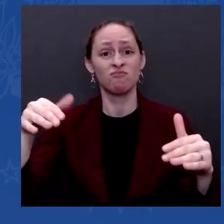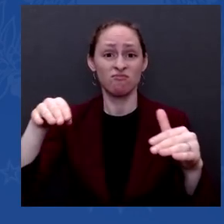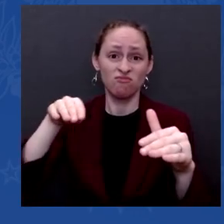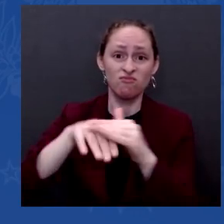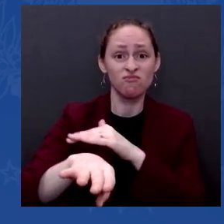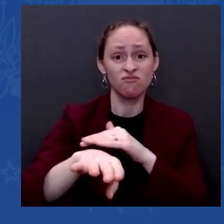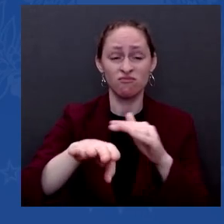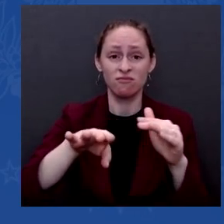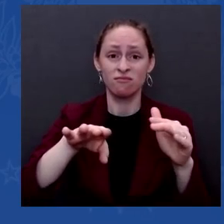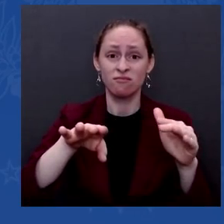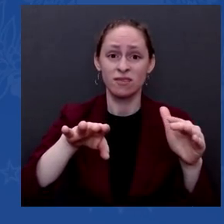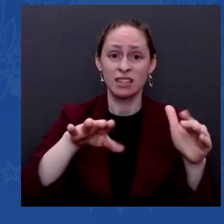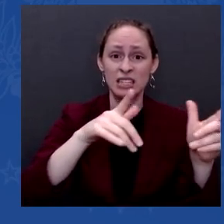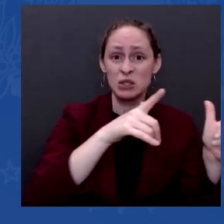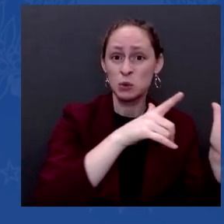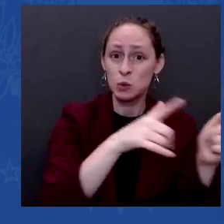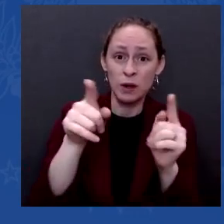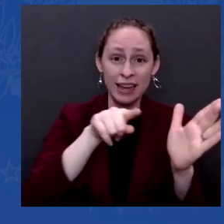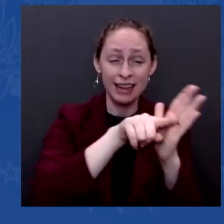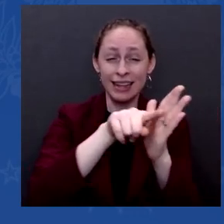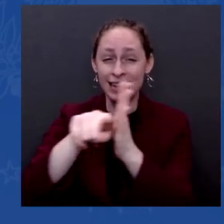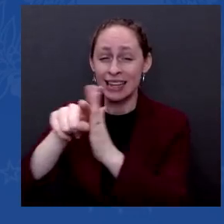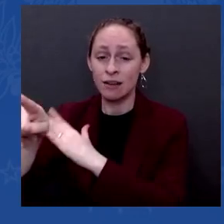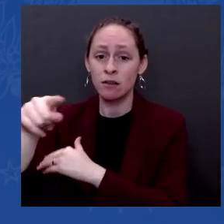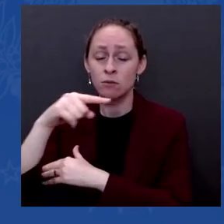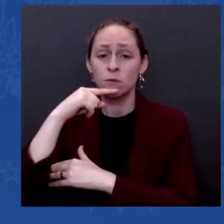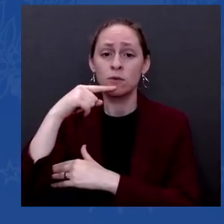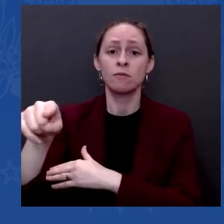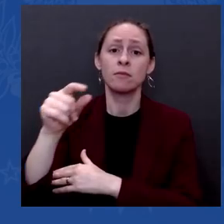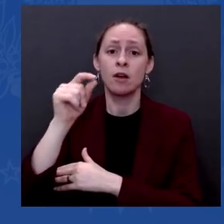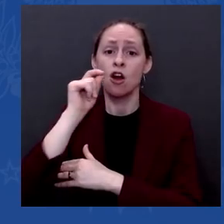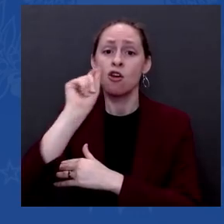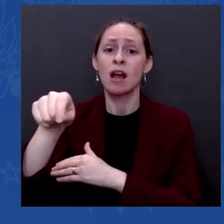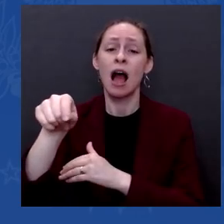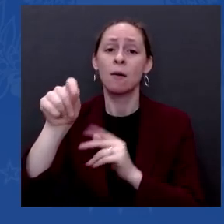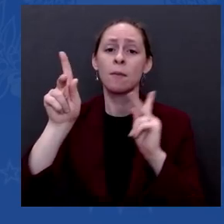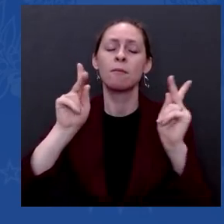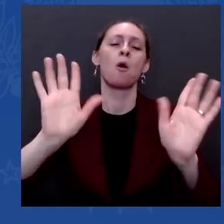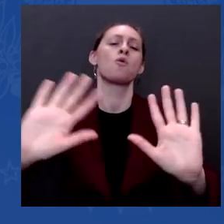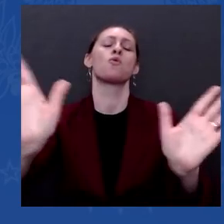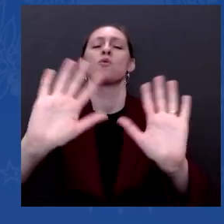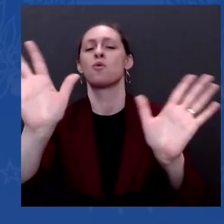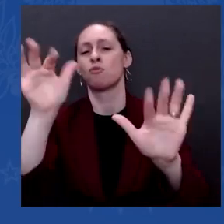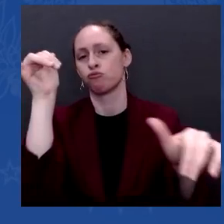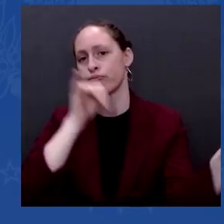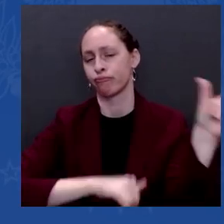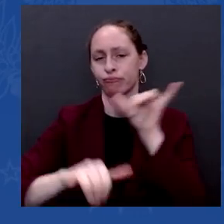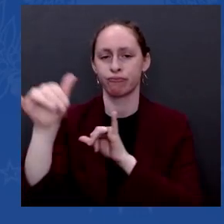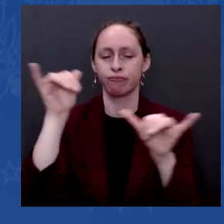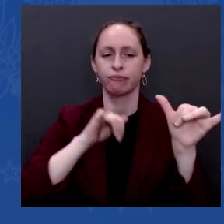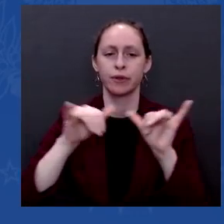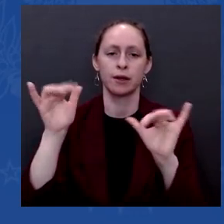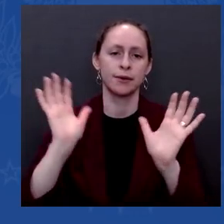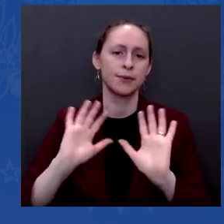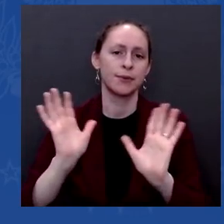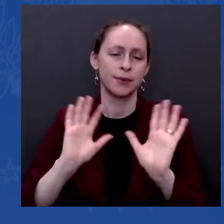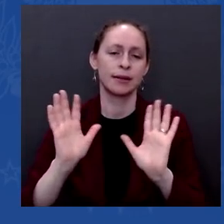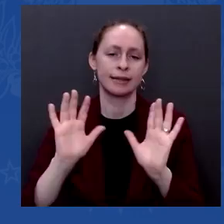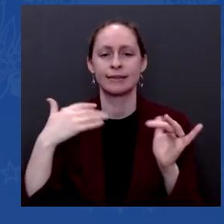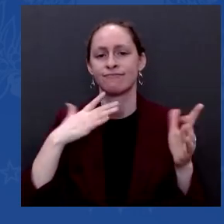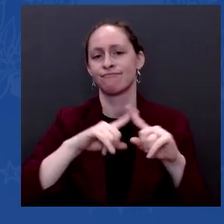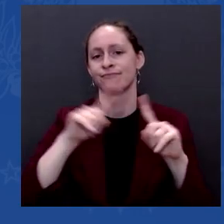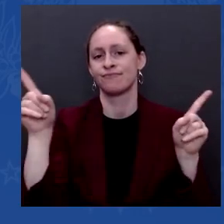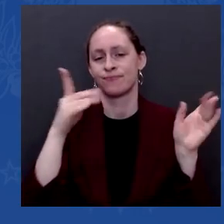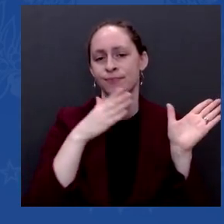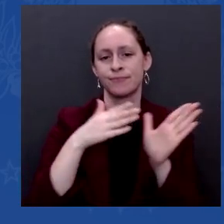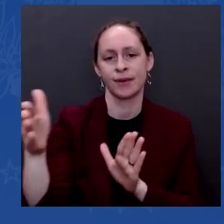it depends on what he does, to see actually what extent we're going to be able to get total unity on the Russia — on the NATO front. If I